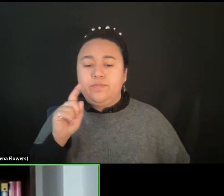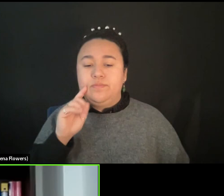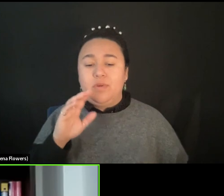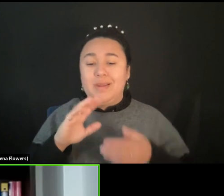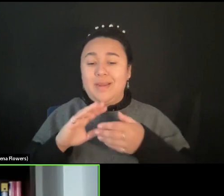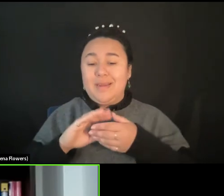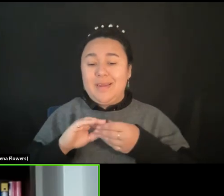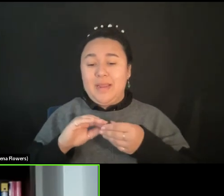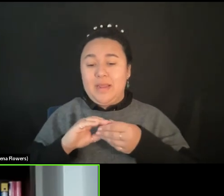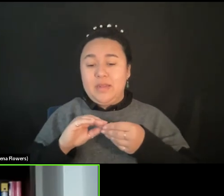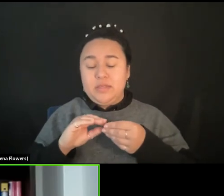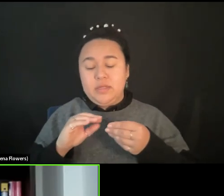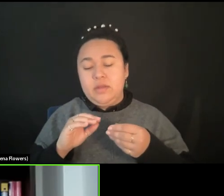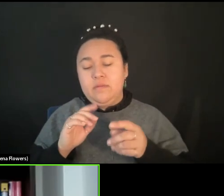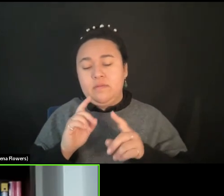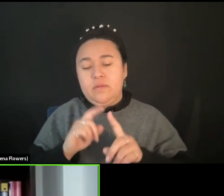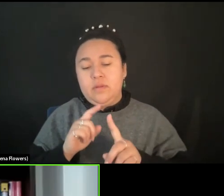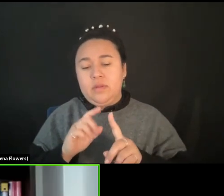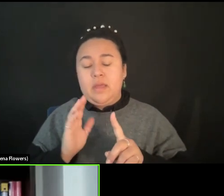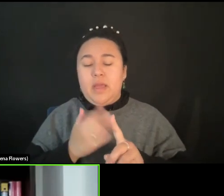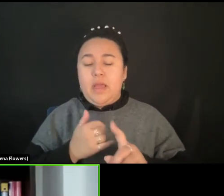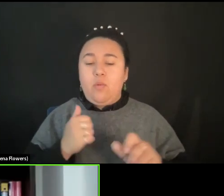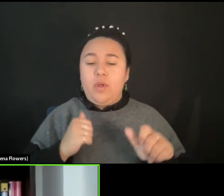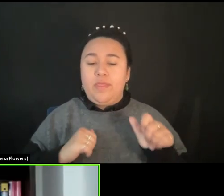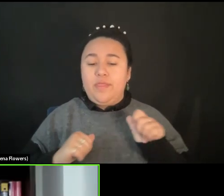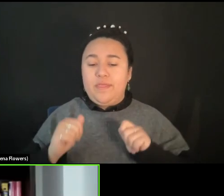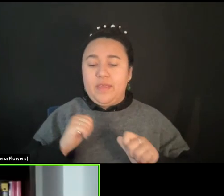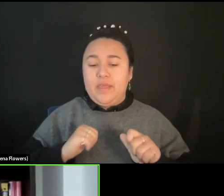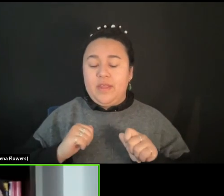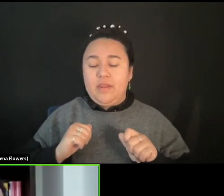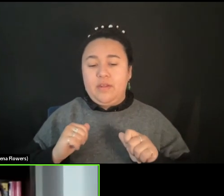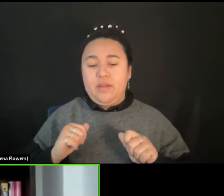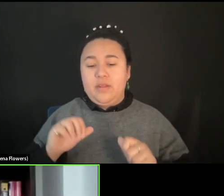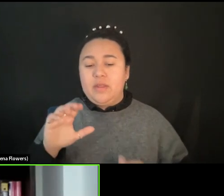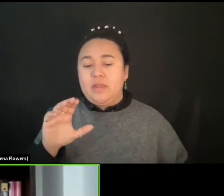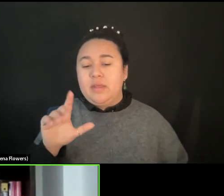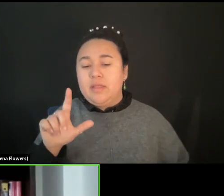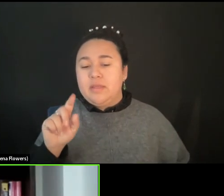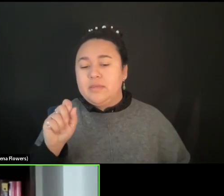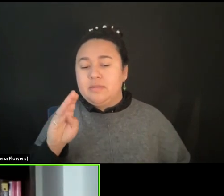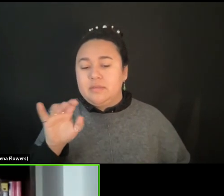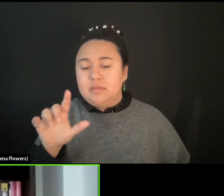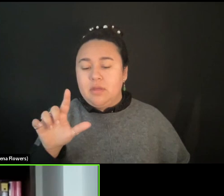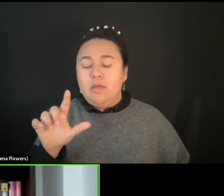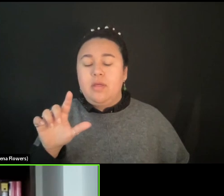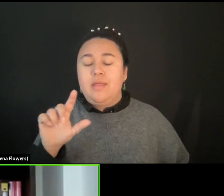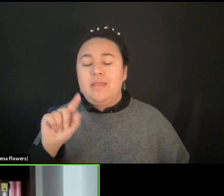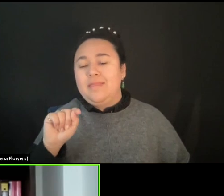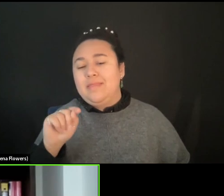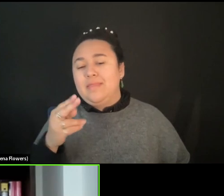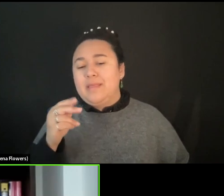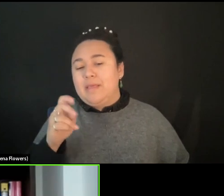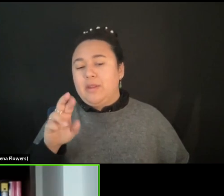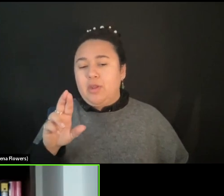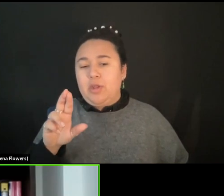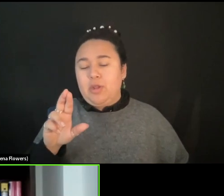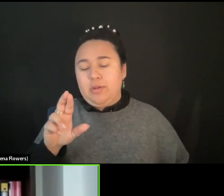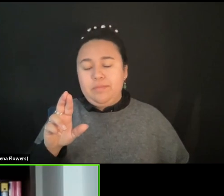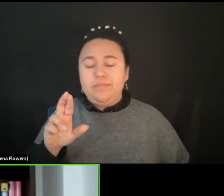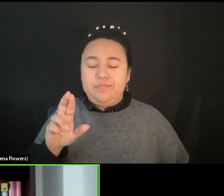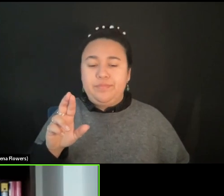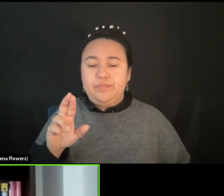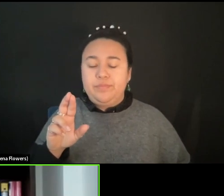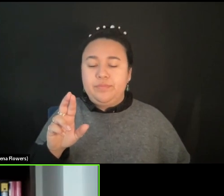parts of theatre history has been very